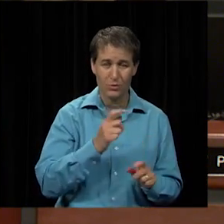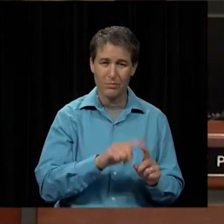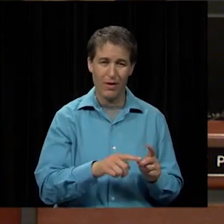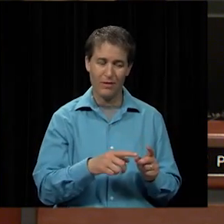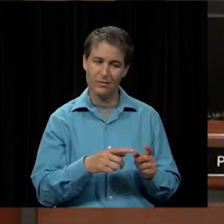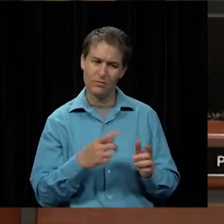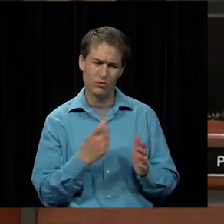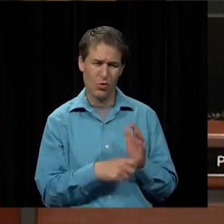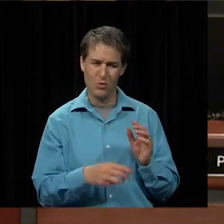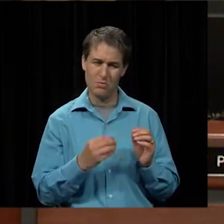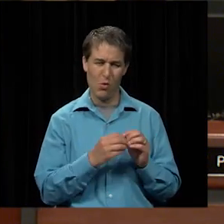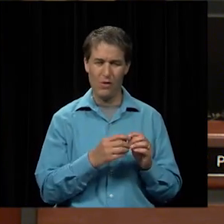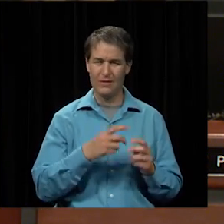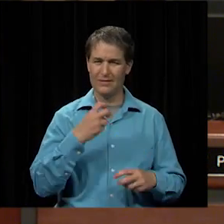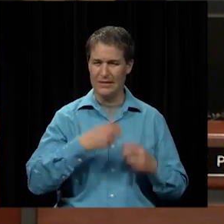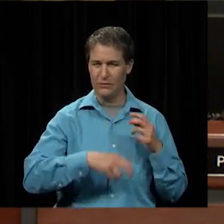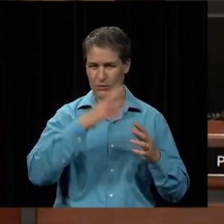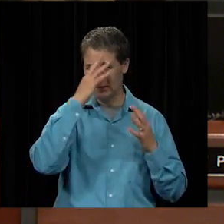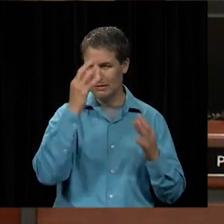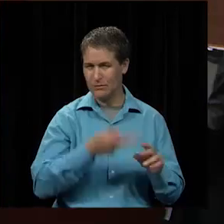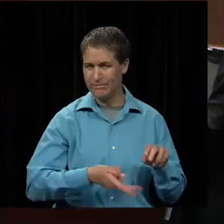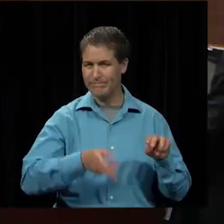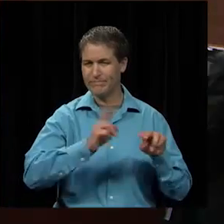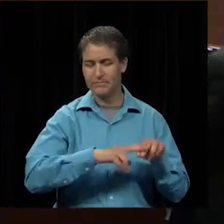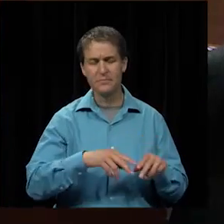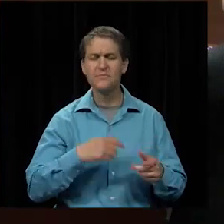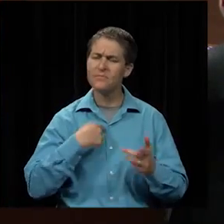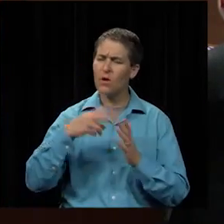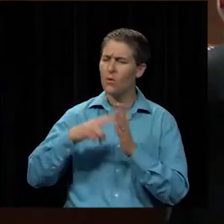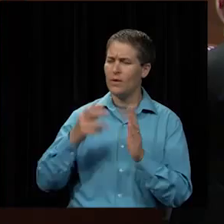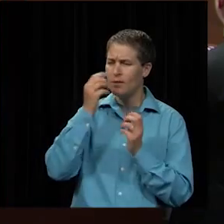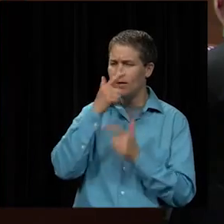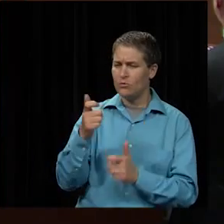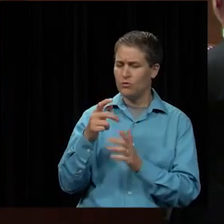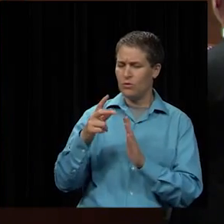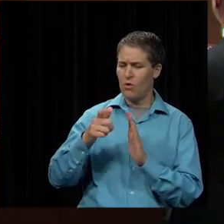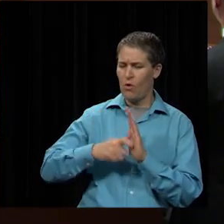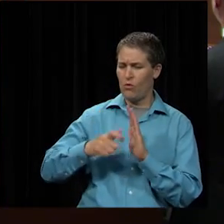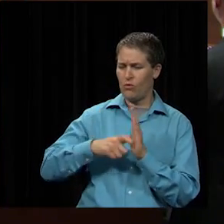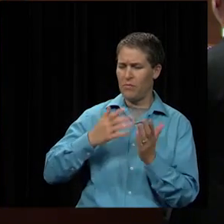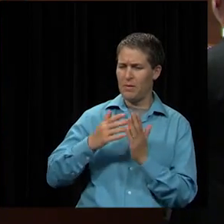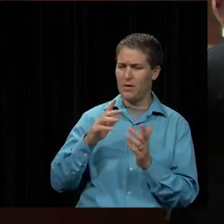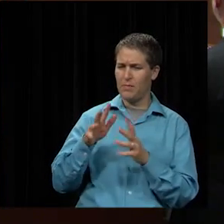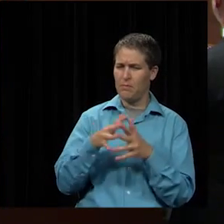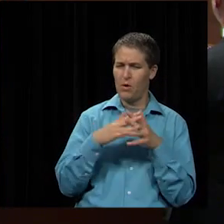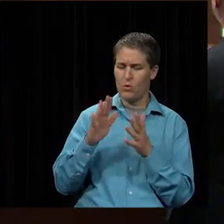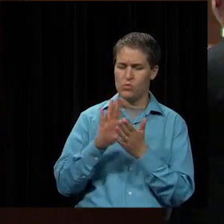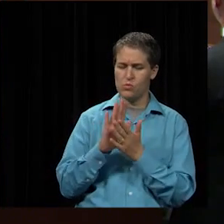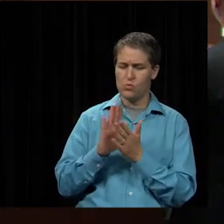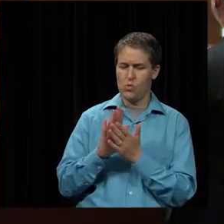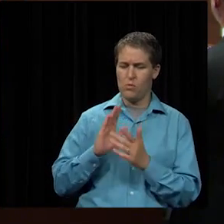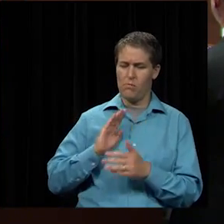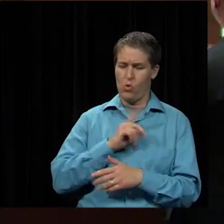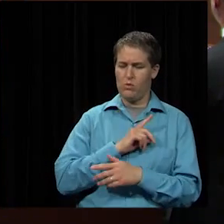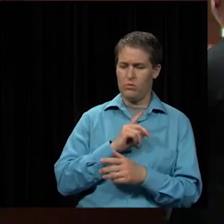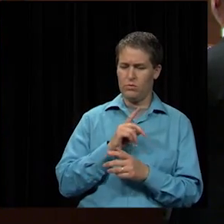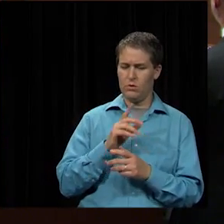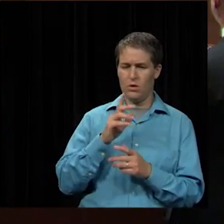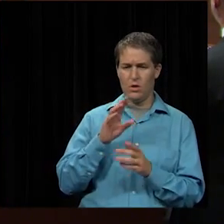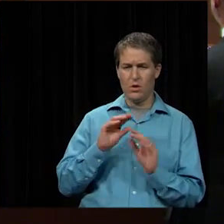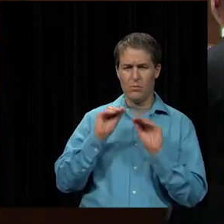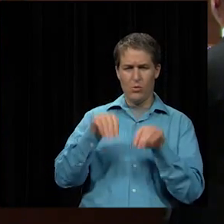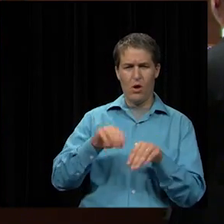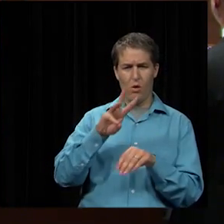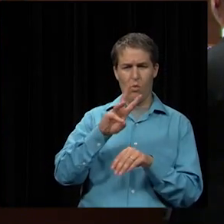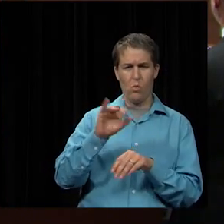difficult decision to raise that i i read an interesting article it might have been in the american school board journal about a an innovative district who was putting wi-fi on